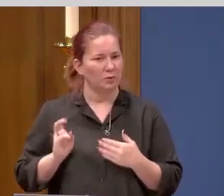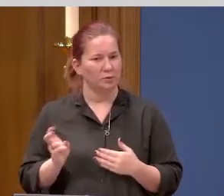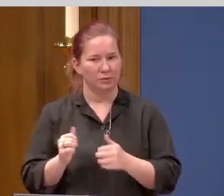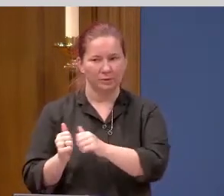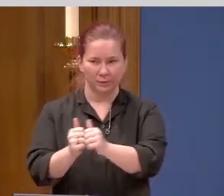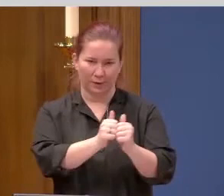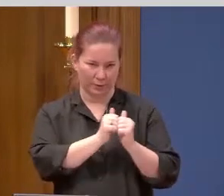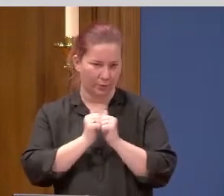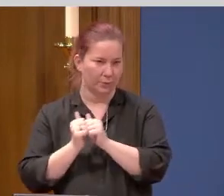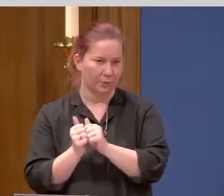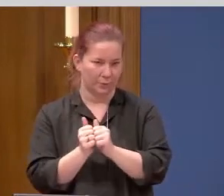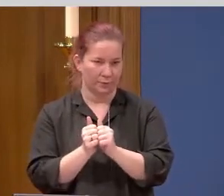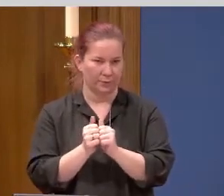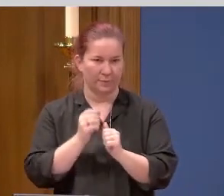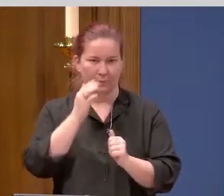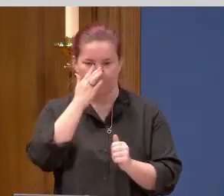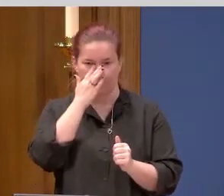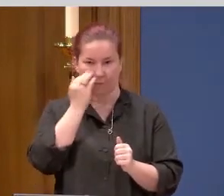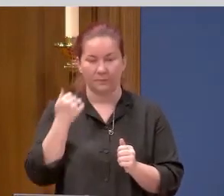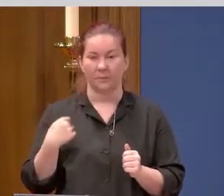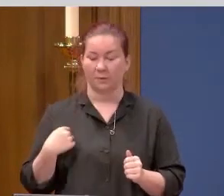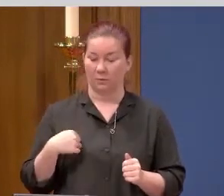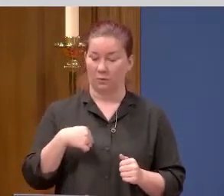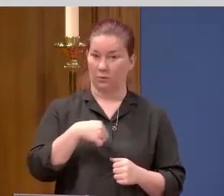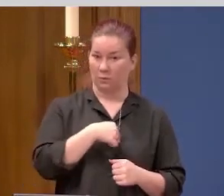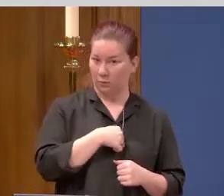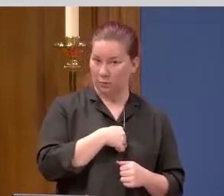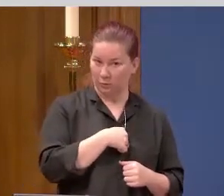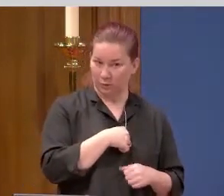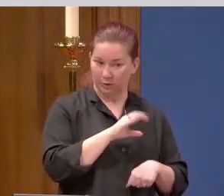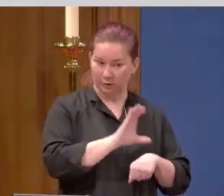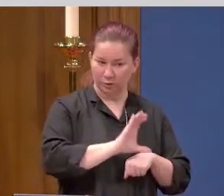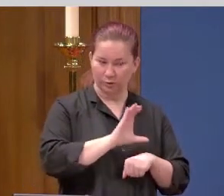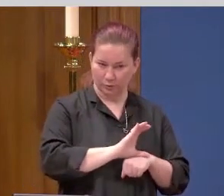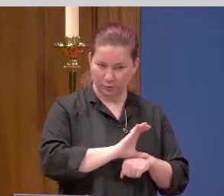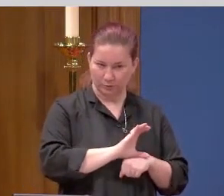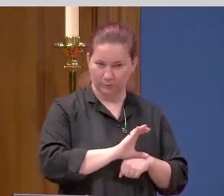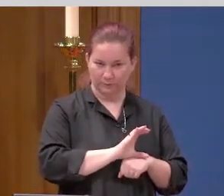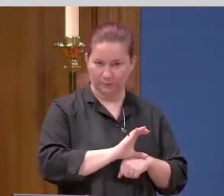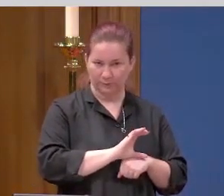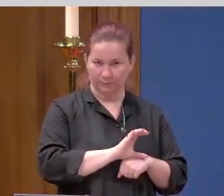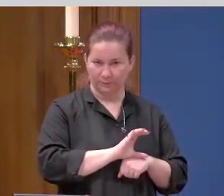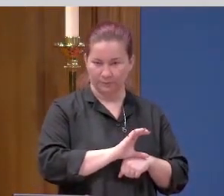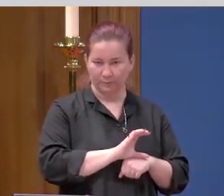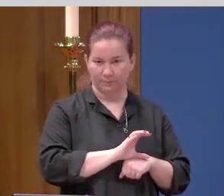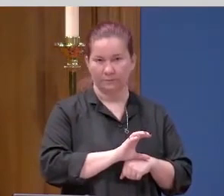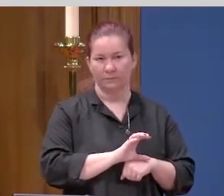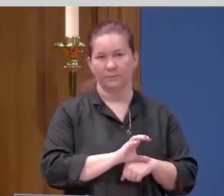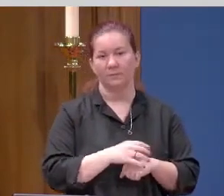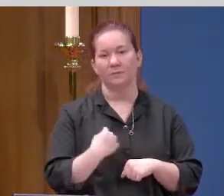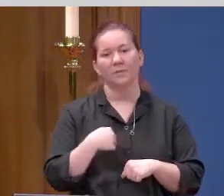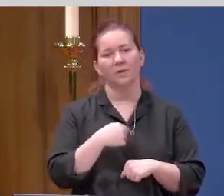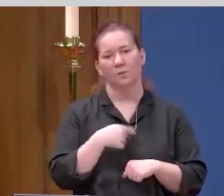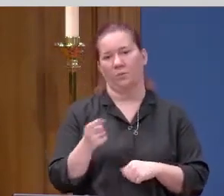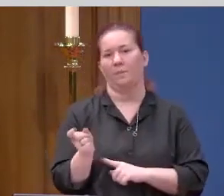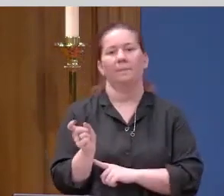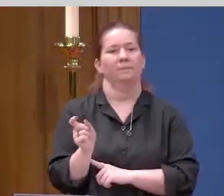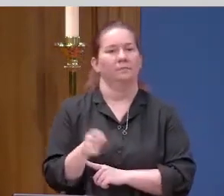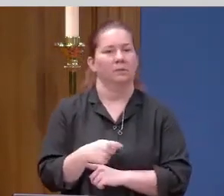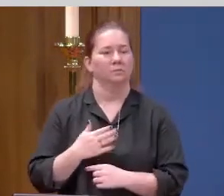with. We are the church. And we need to be willing.